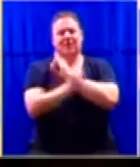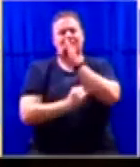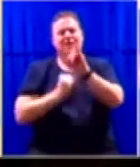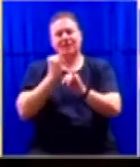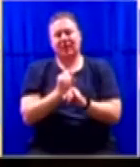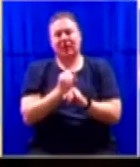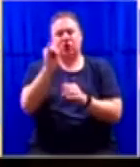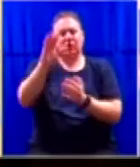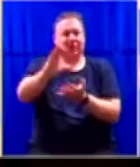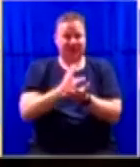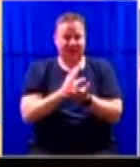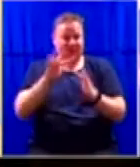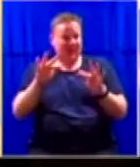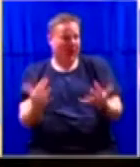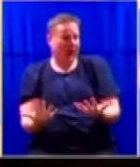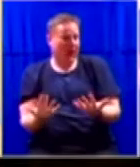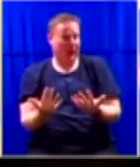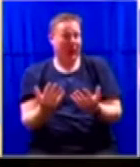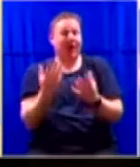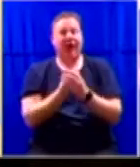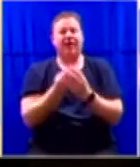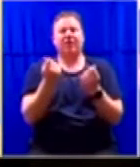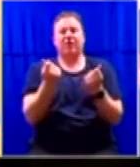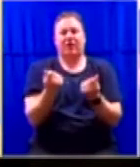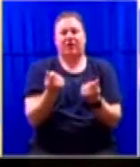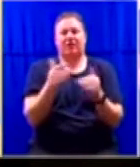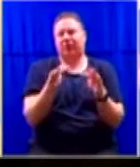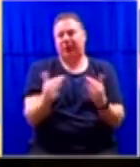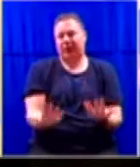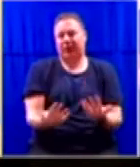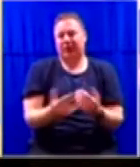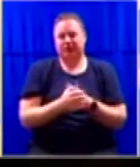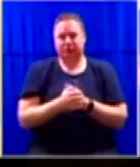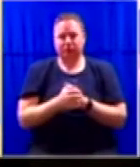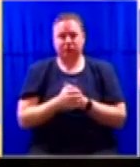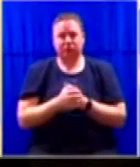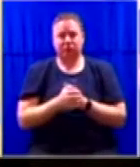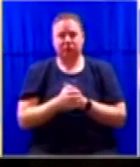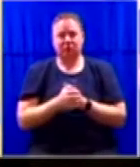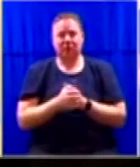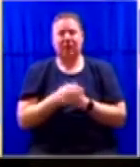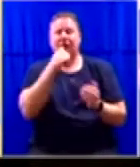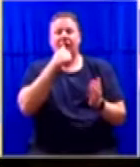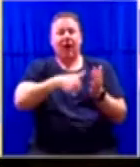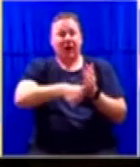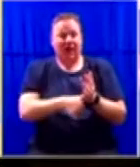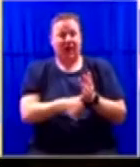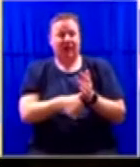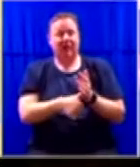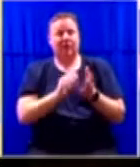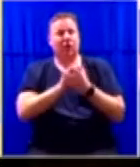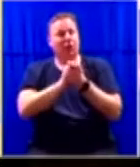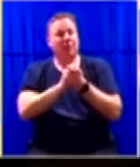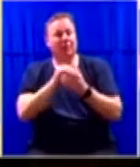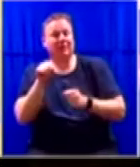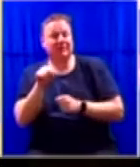and international finance institutions and our compliance with the letter of intent, given that